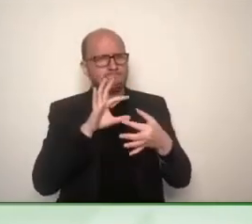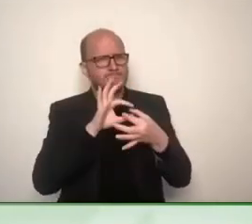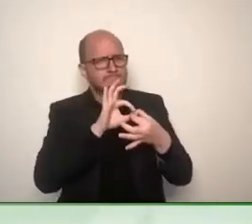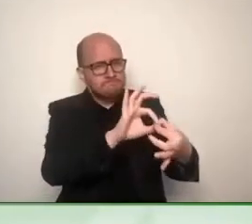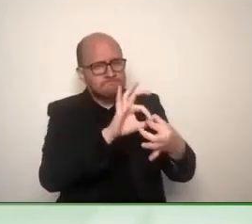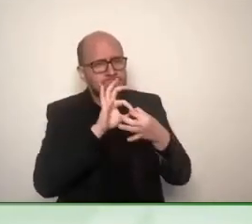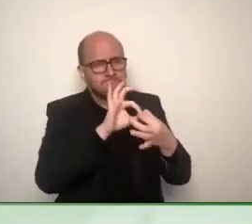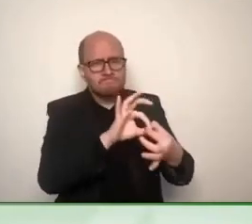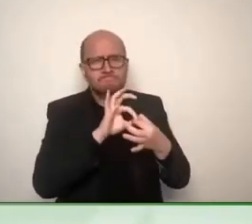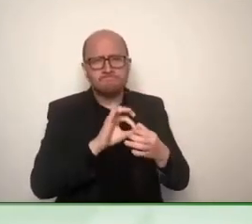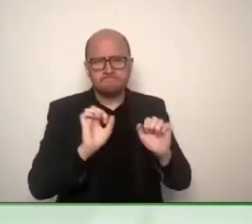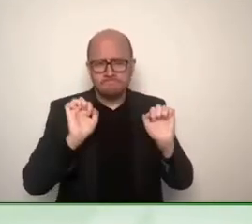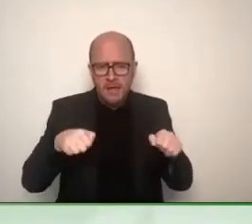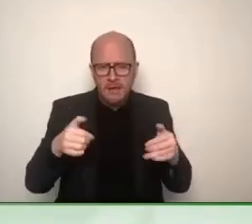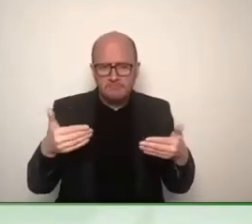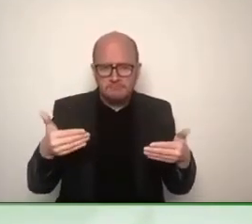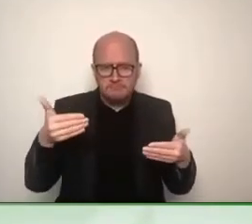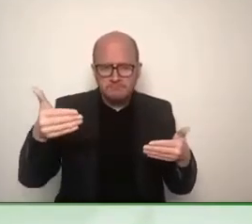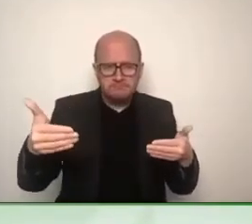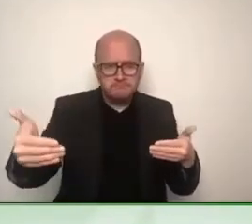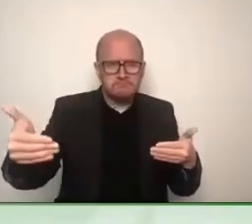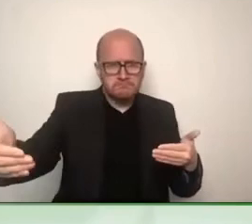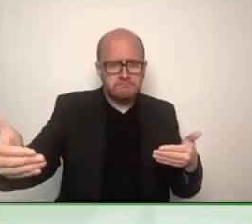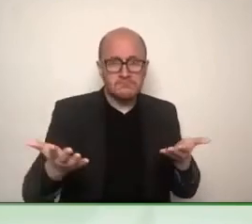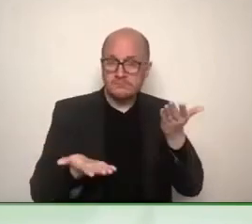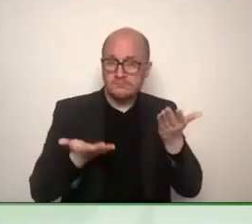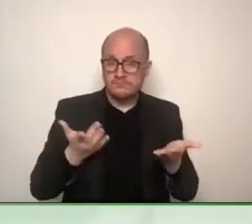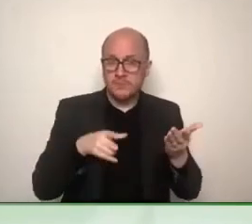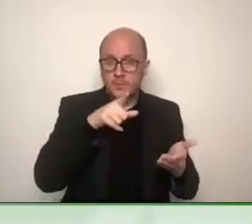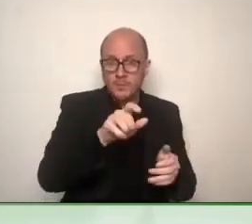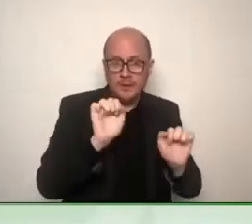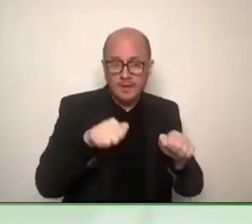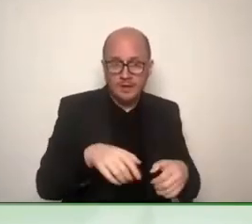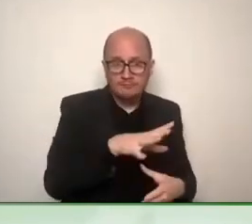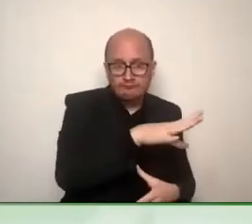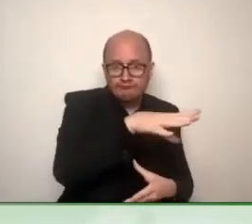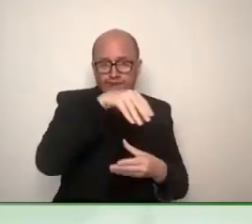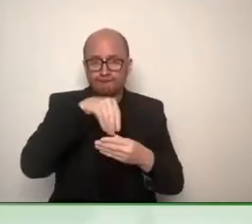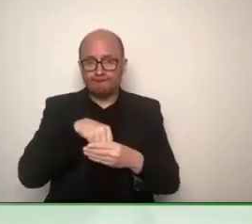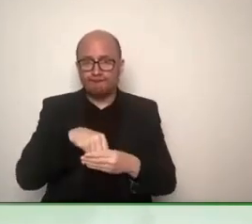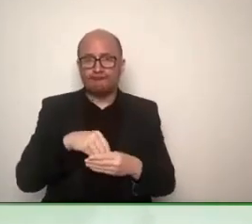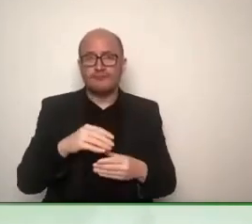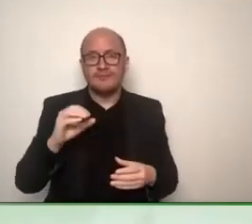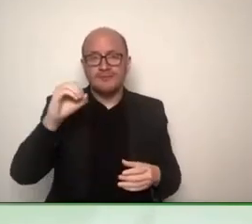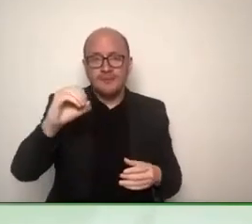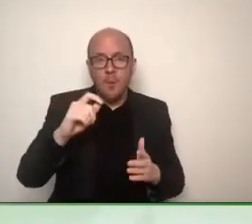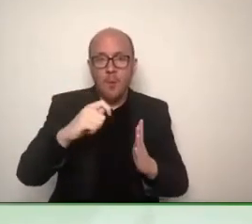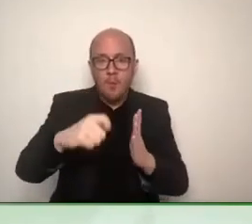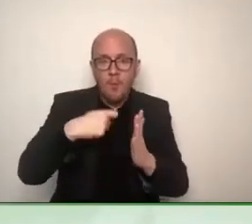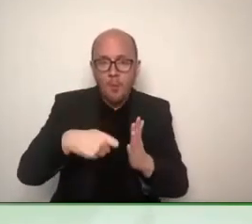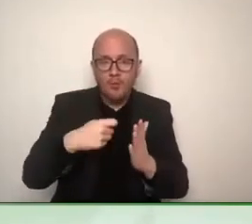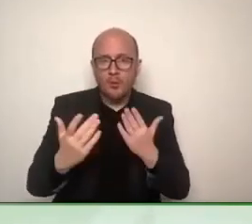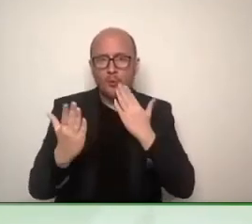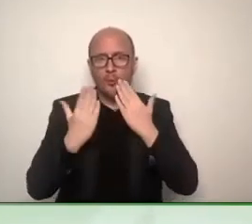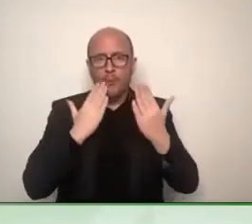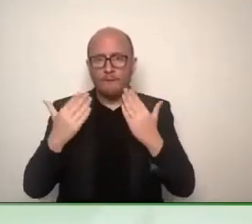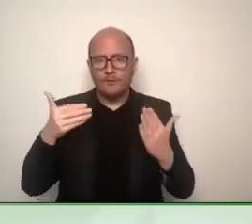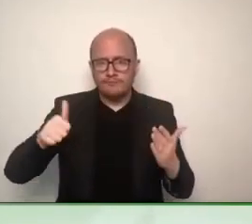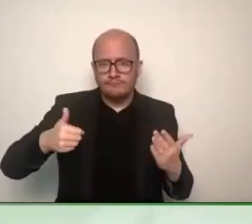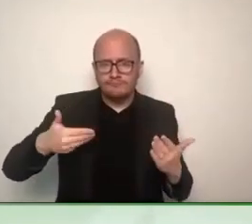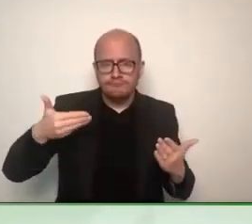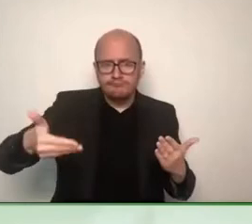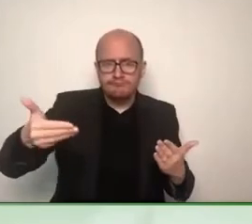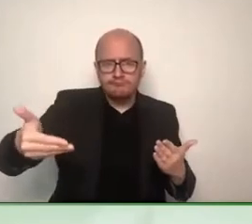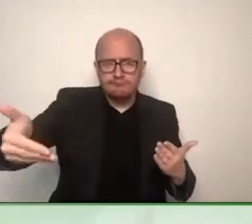add to the Serial Project Conference or that, vice versa, the Serial Project could do to support the work of